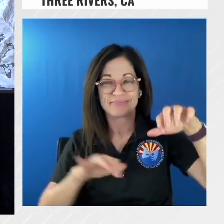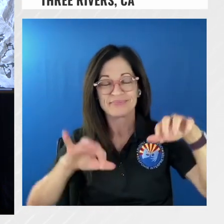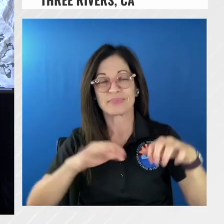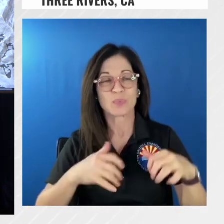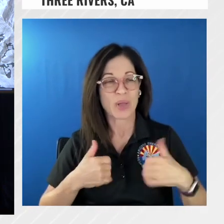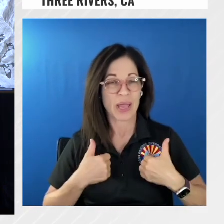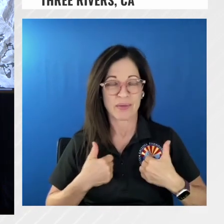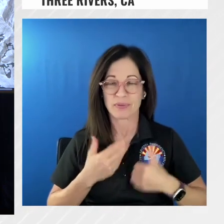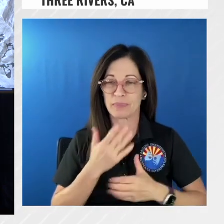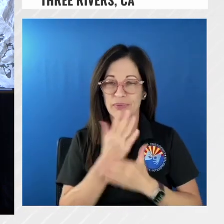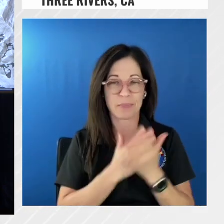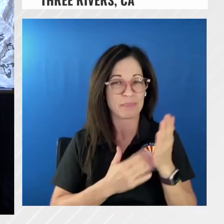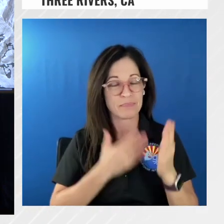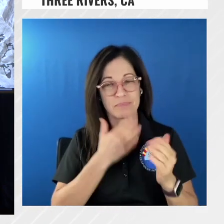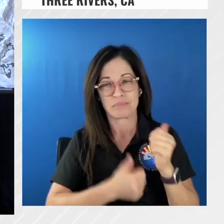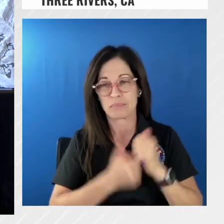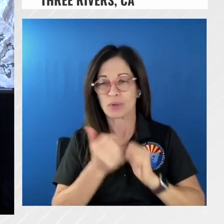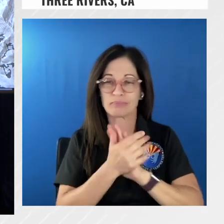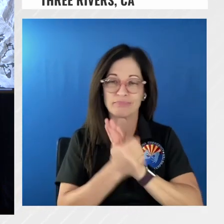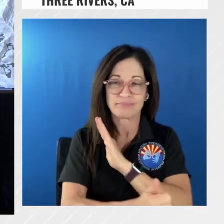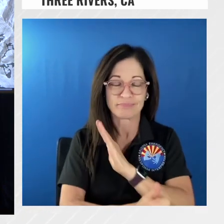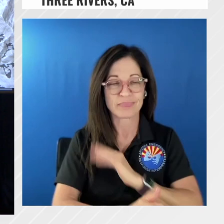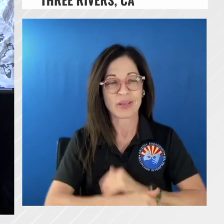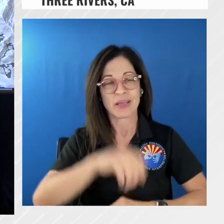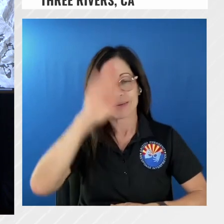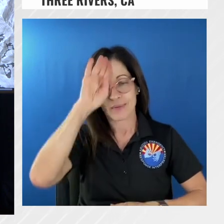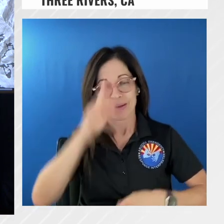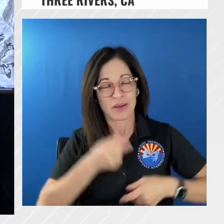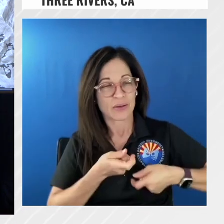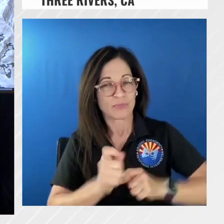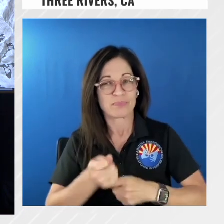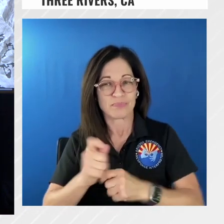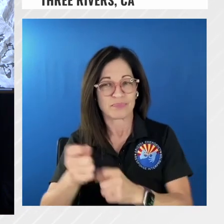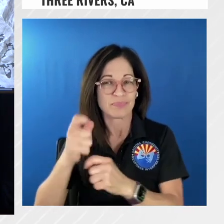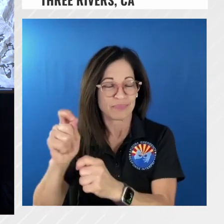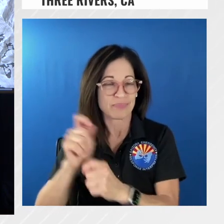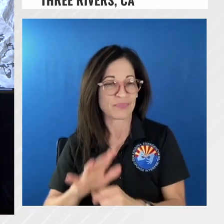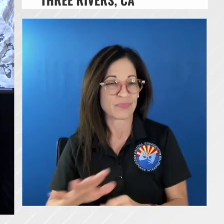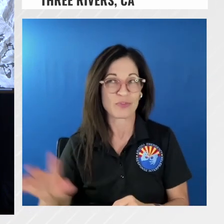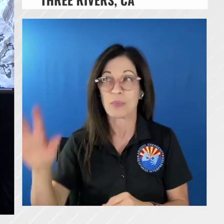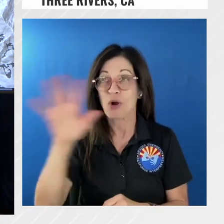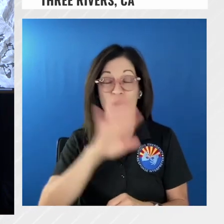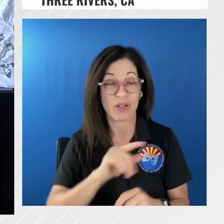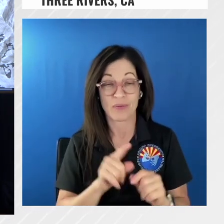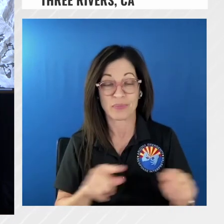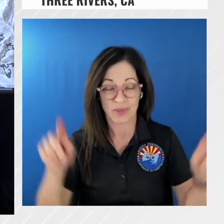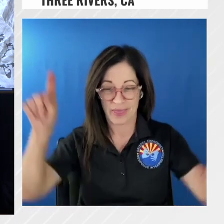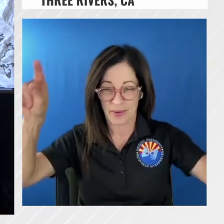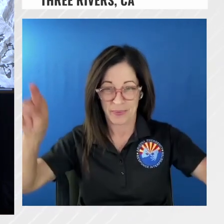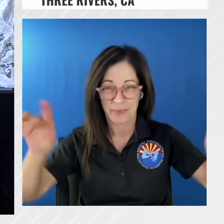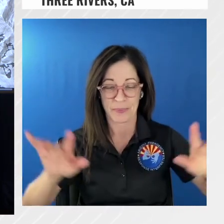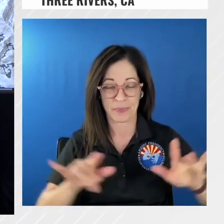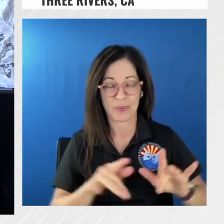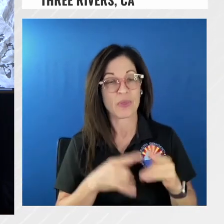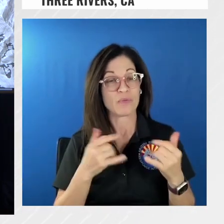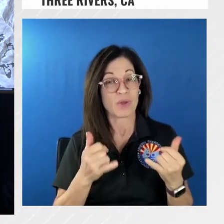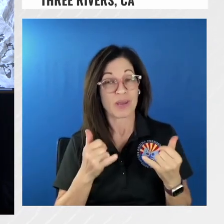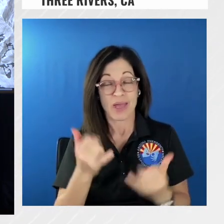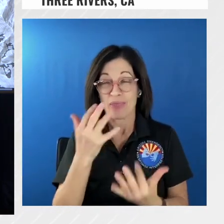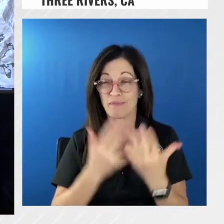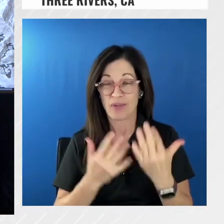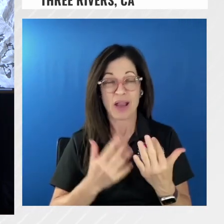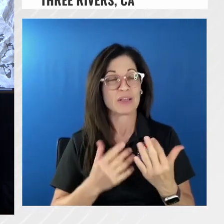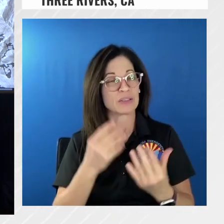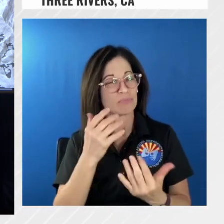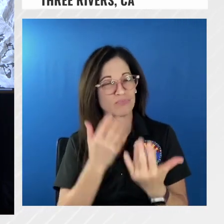federal resources and we're going to look at trying to put hand line along that ridge line we have enough time the fire's not forcing us it's moving pretty slow so